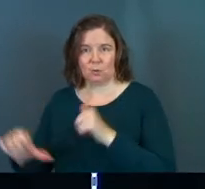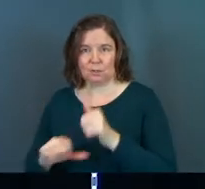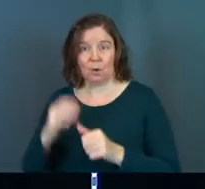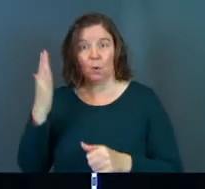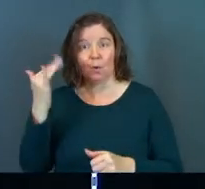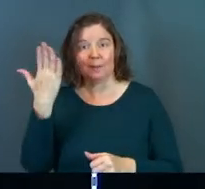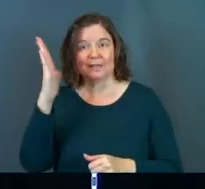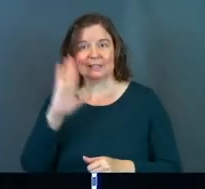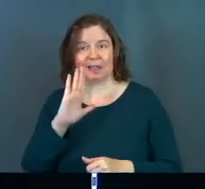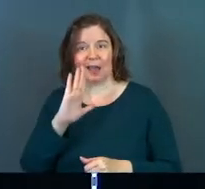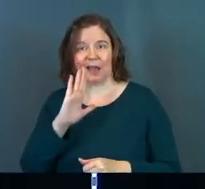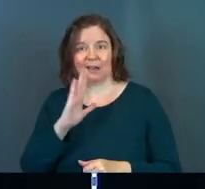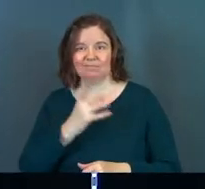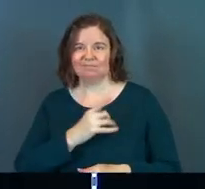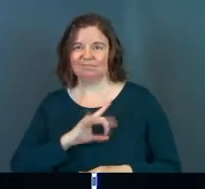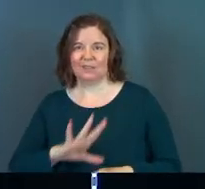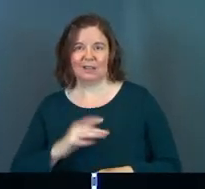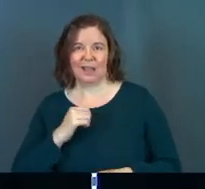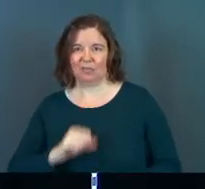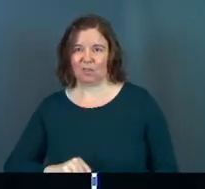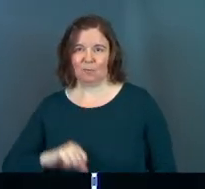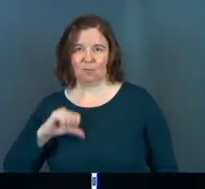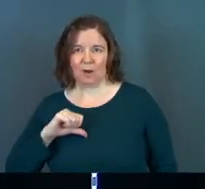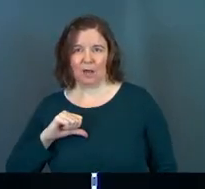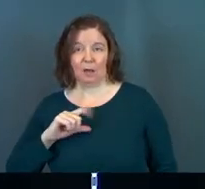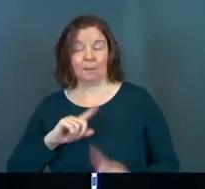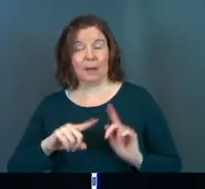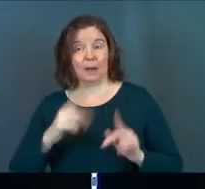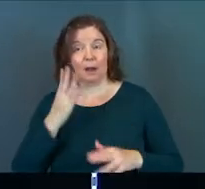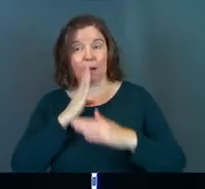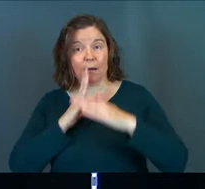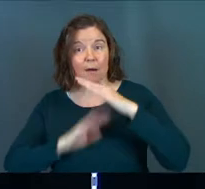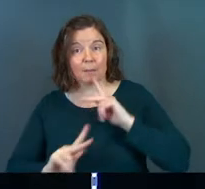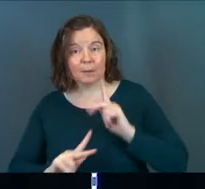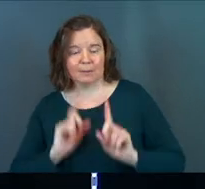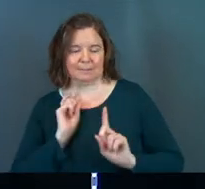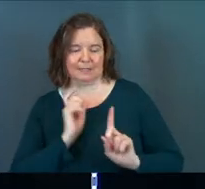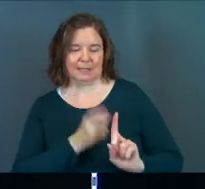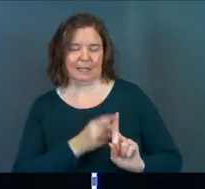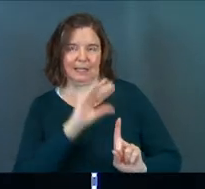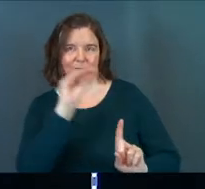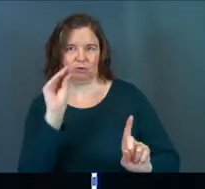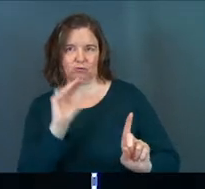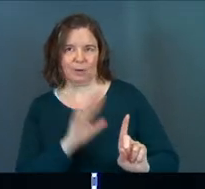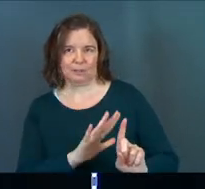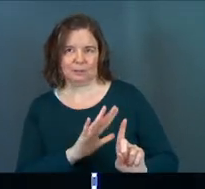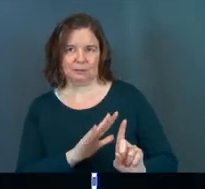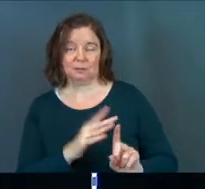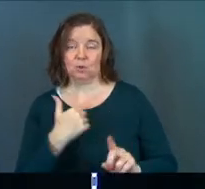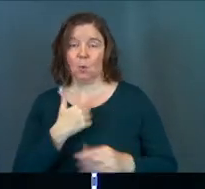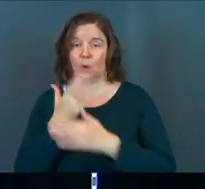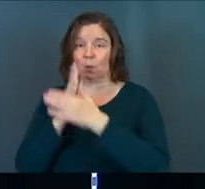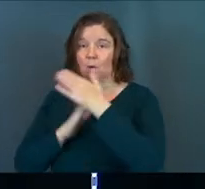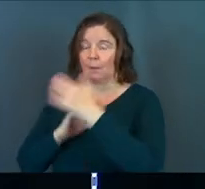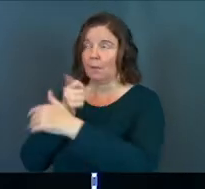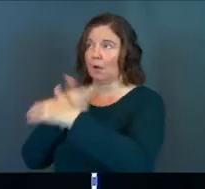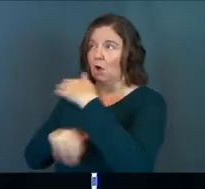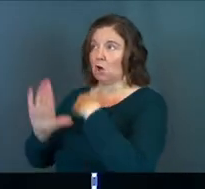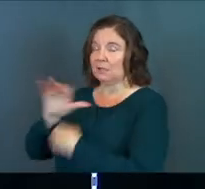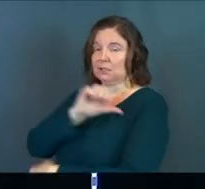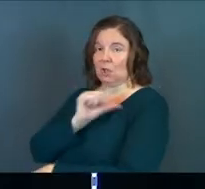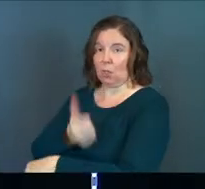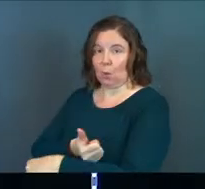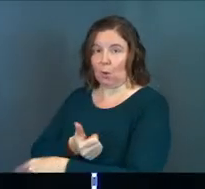grace to the humble. God's heart is that we would be humble. We would be humble under His authority, and we would be humble as we relate